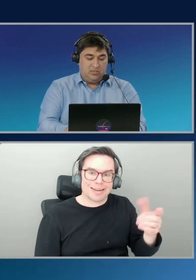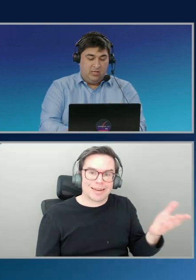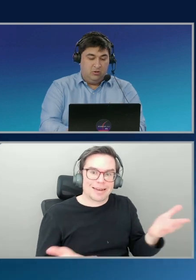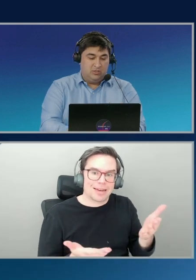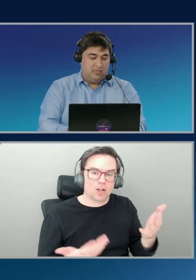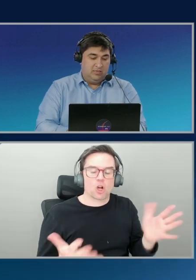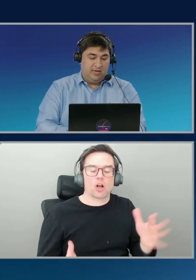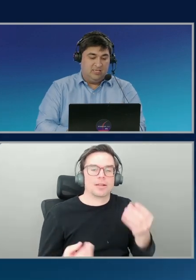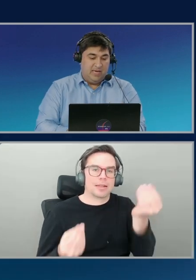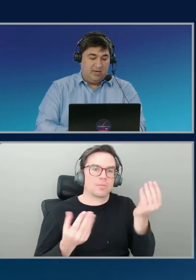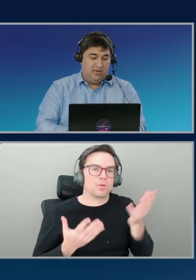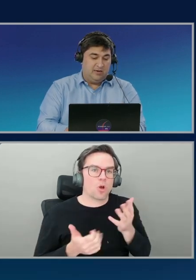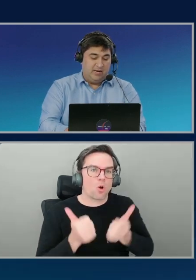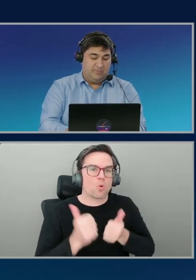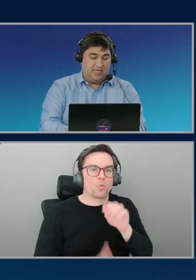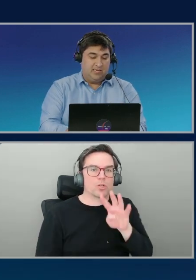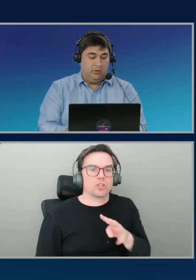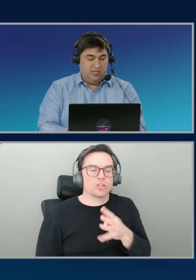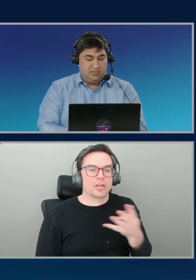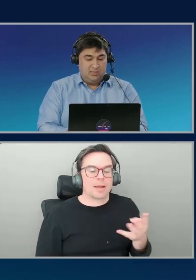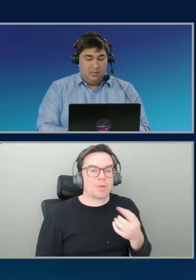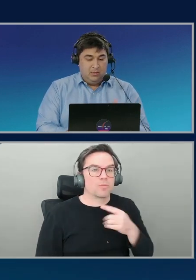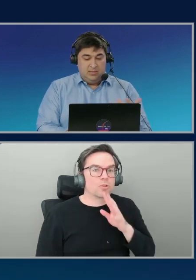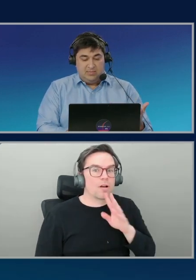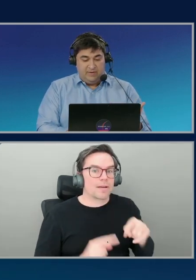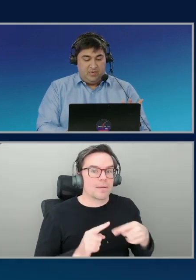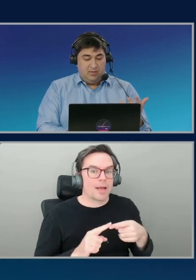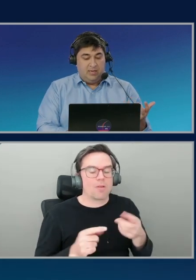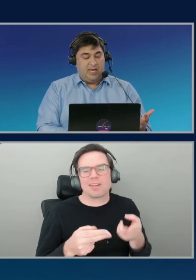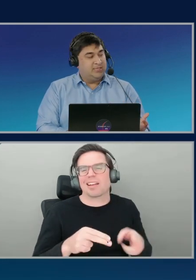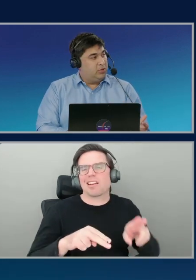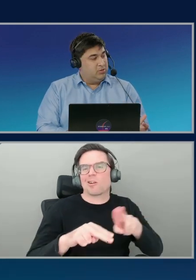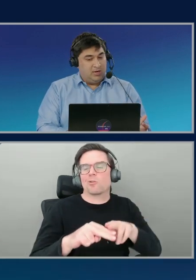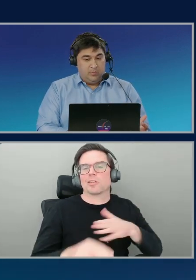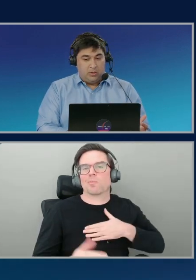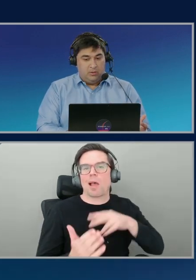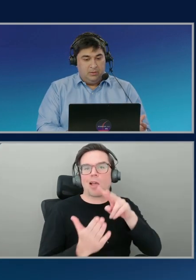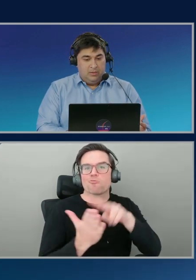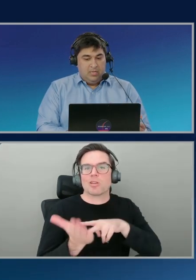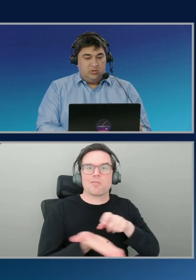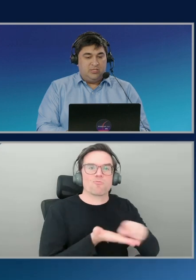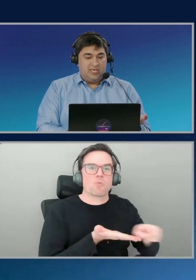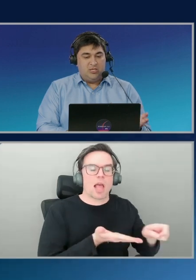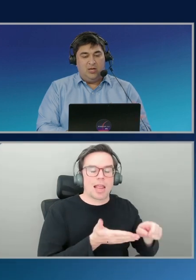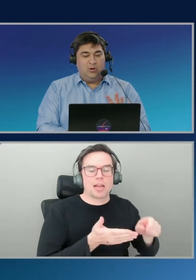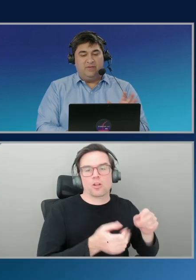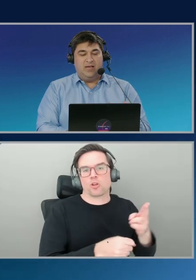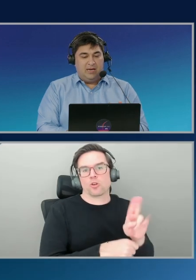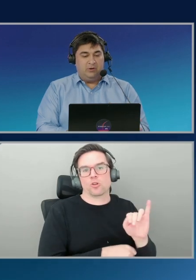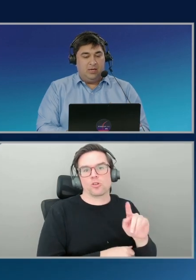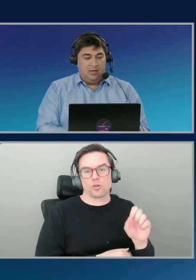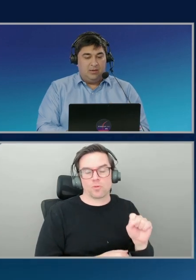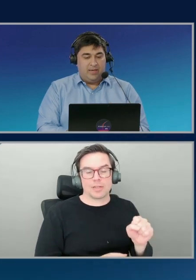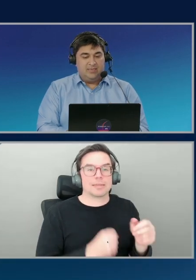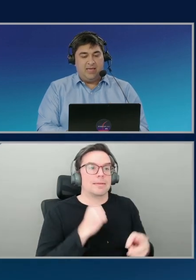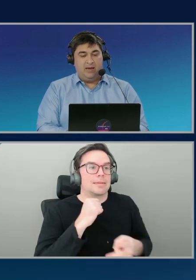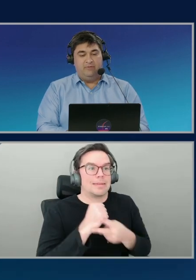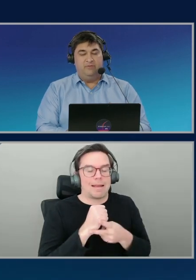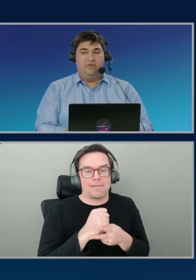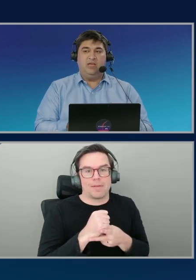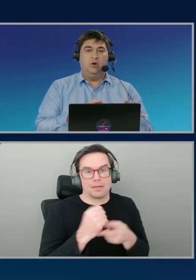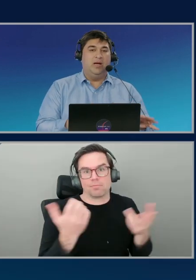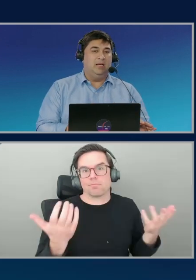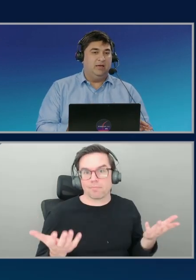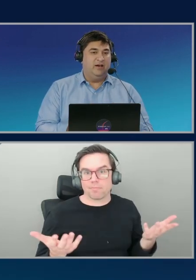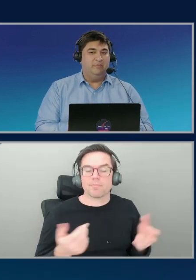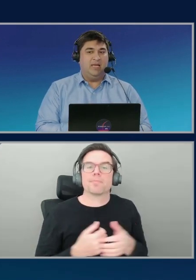And I can actually go just increase my read and write capacity units, save it and execute the runbook. So essentially what I've done out here is like